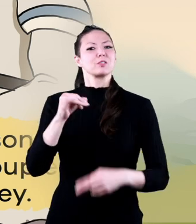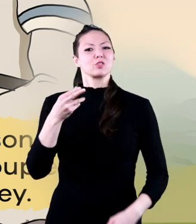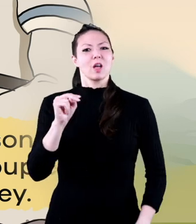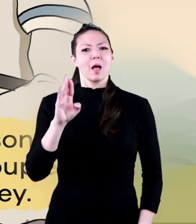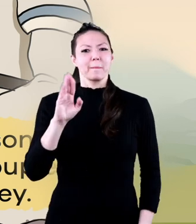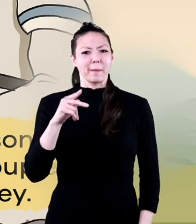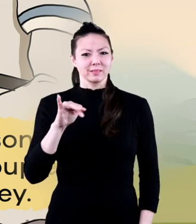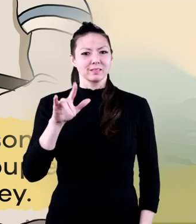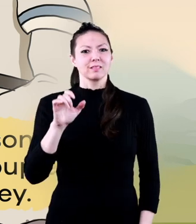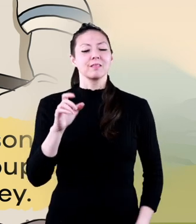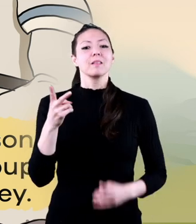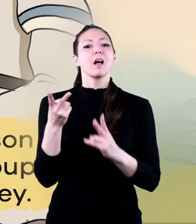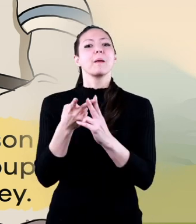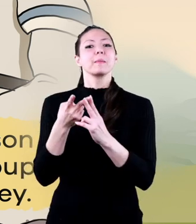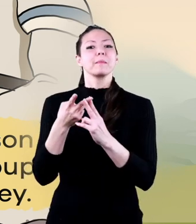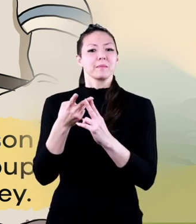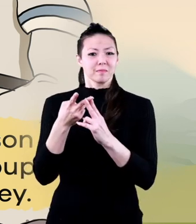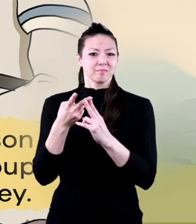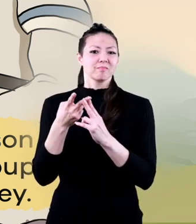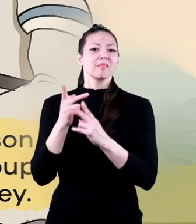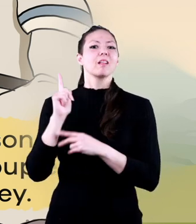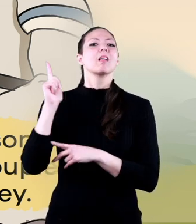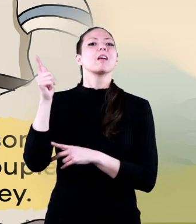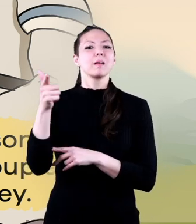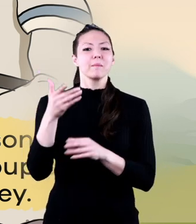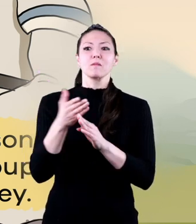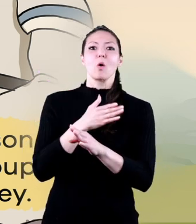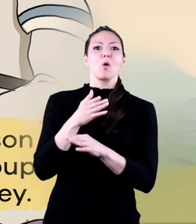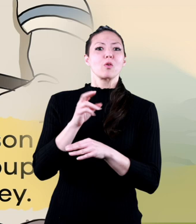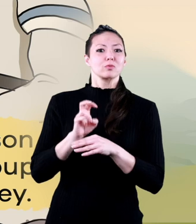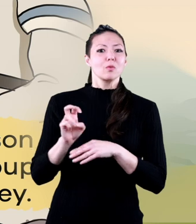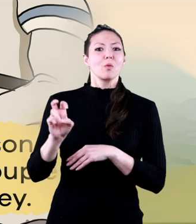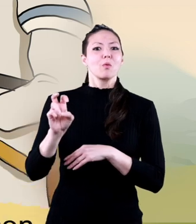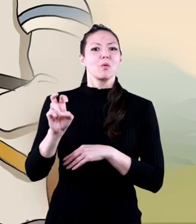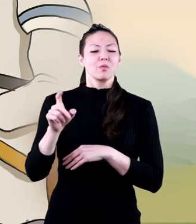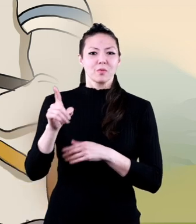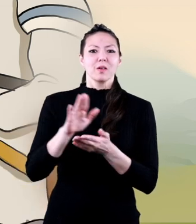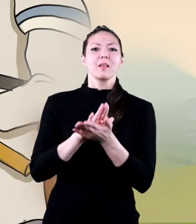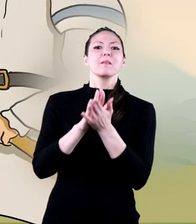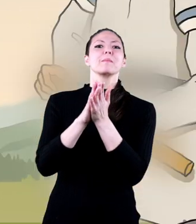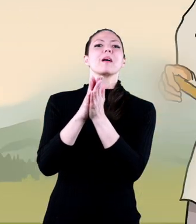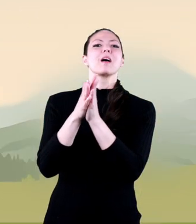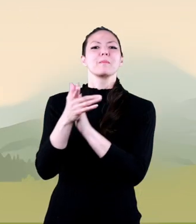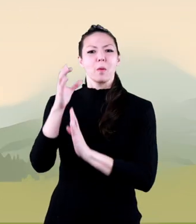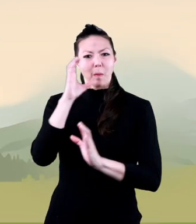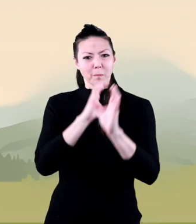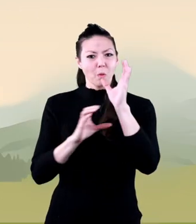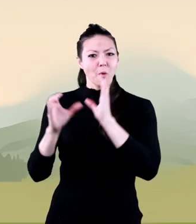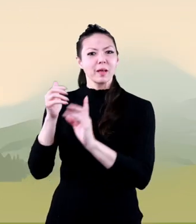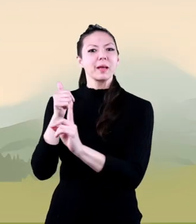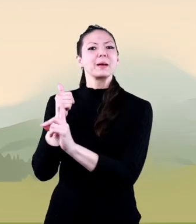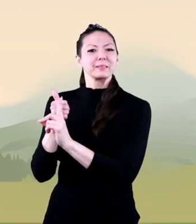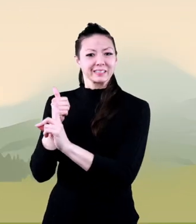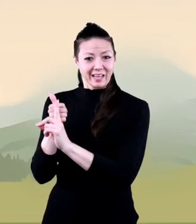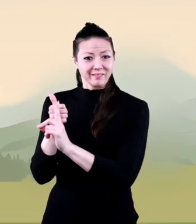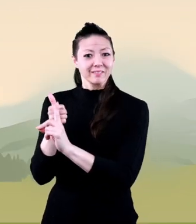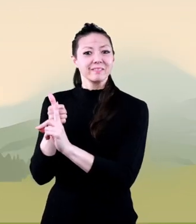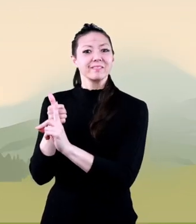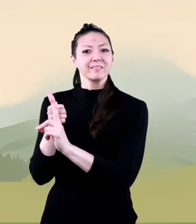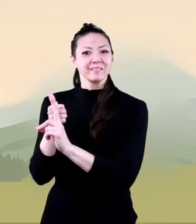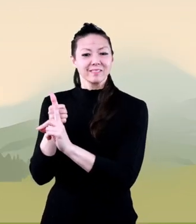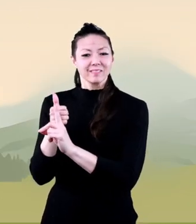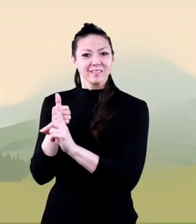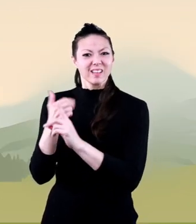named John Baptiste just a couple months before their journey. He would later become an explorer himself.